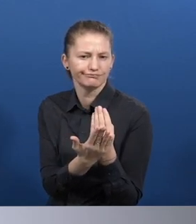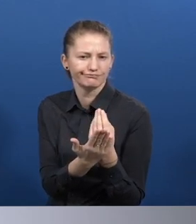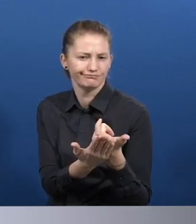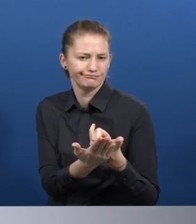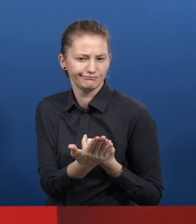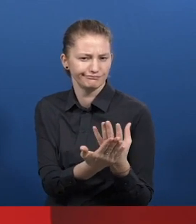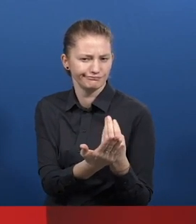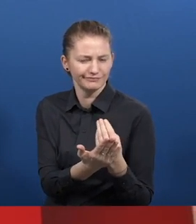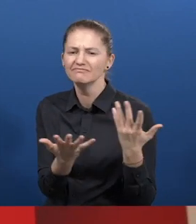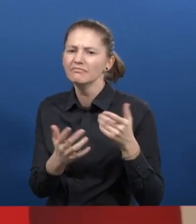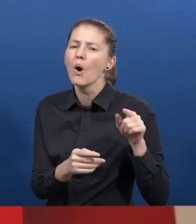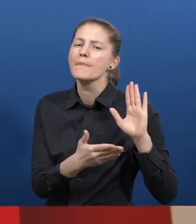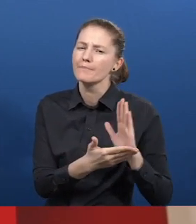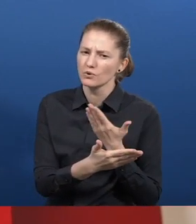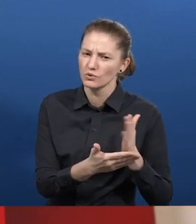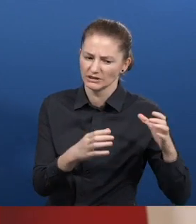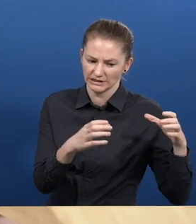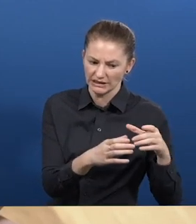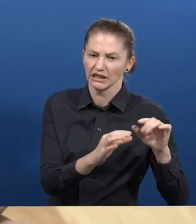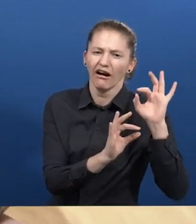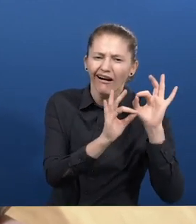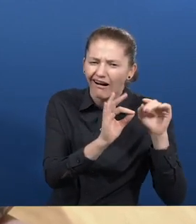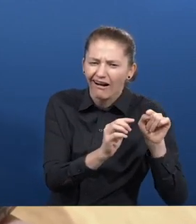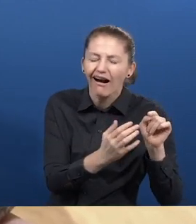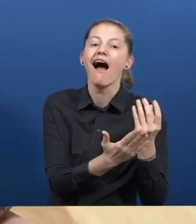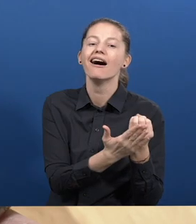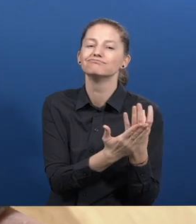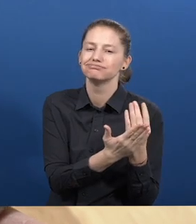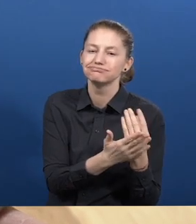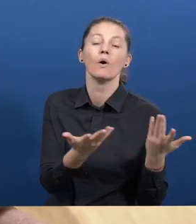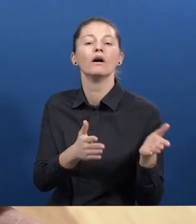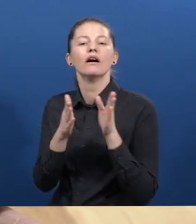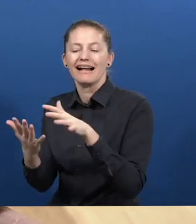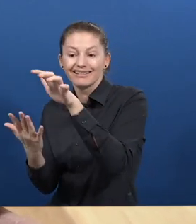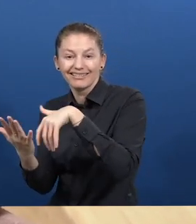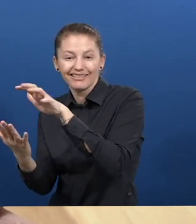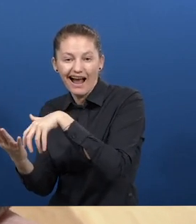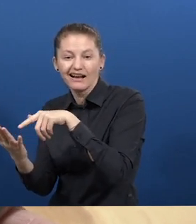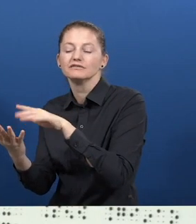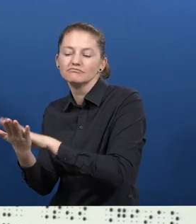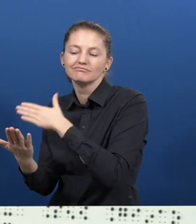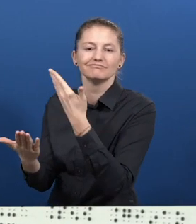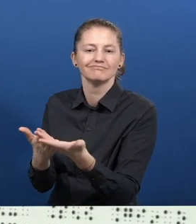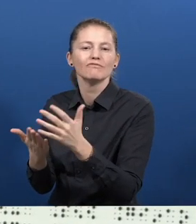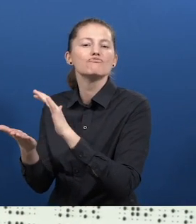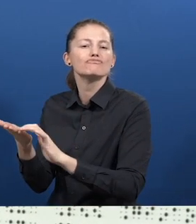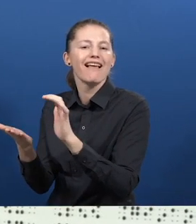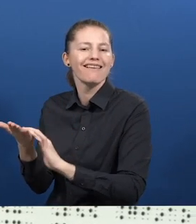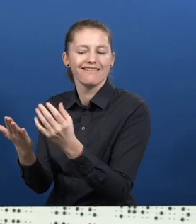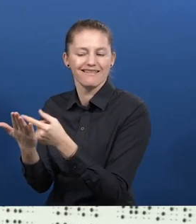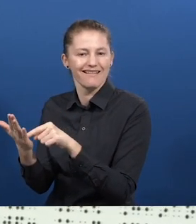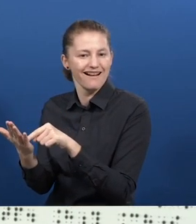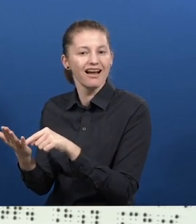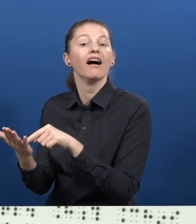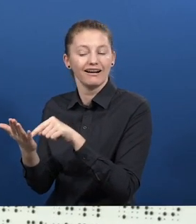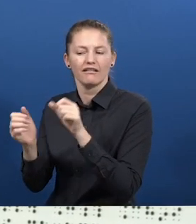Speech Engine, SM Music Reader, and SM Braille Translation software are completely accessible to everyone. They have